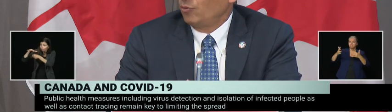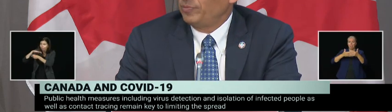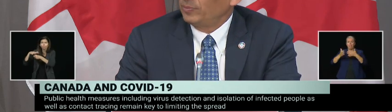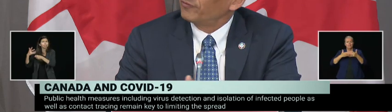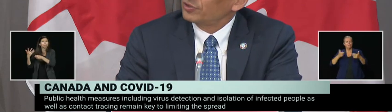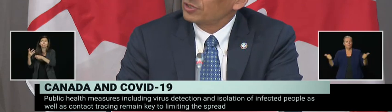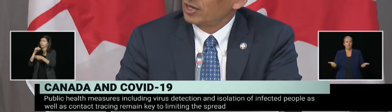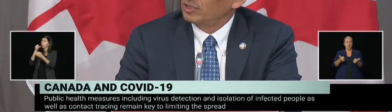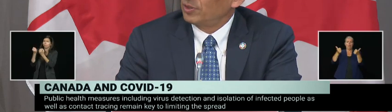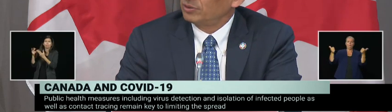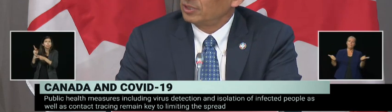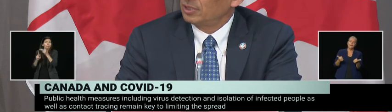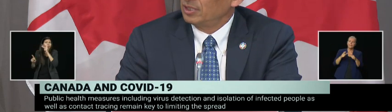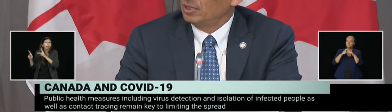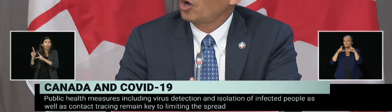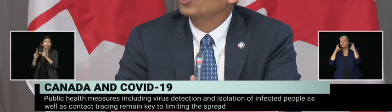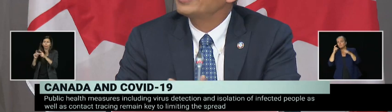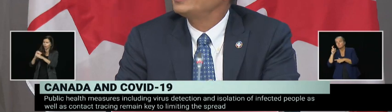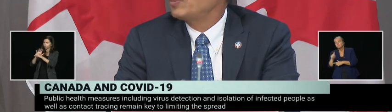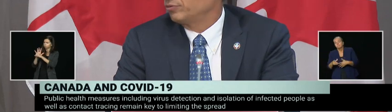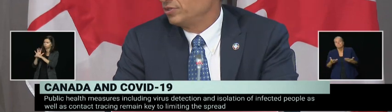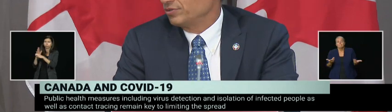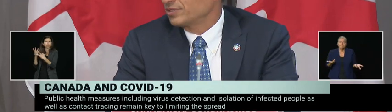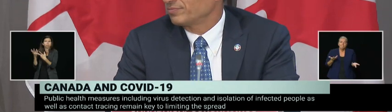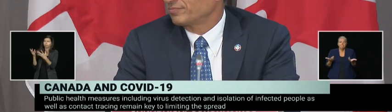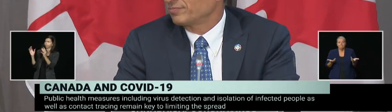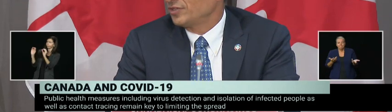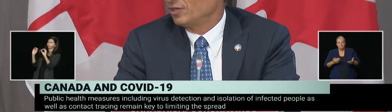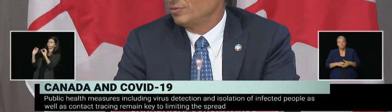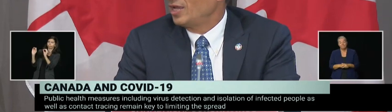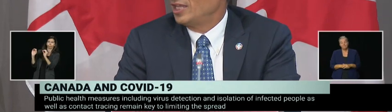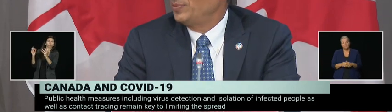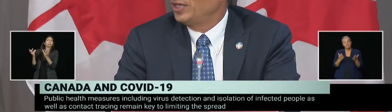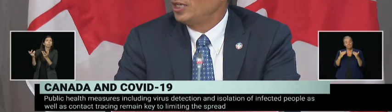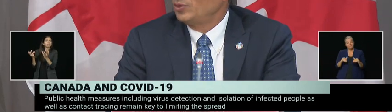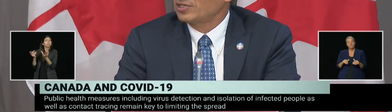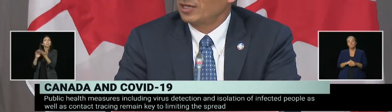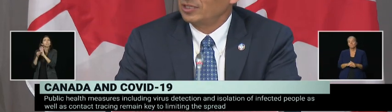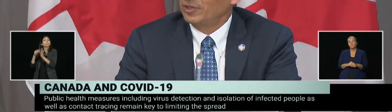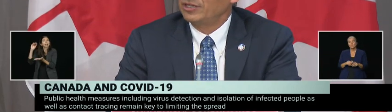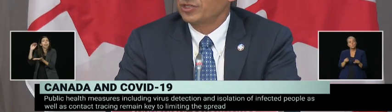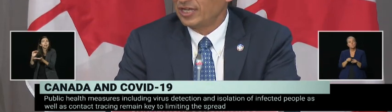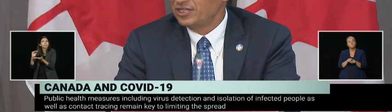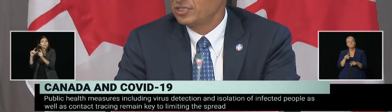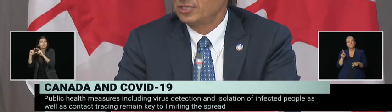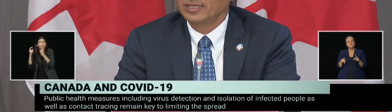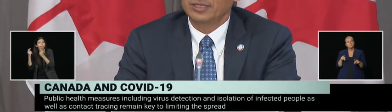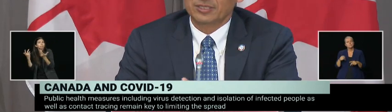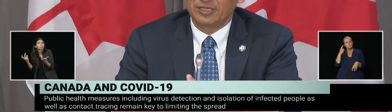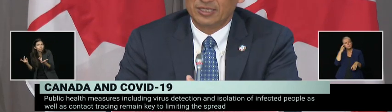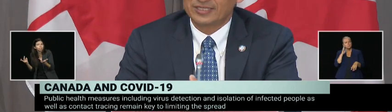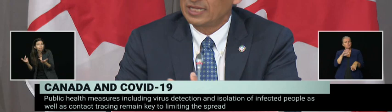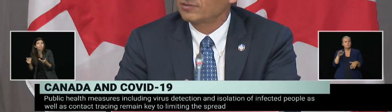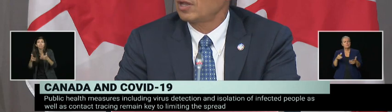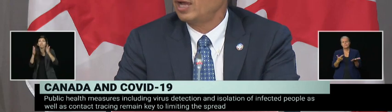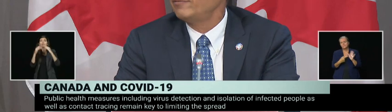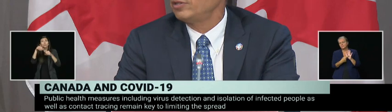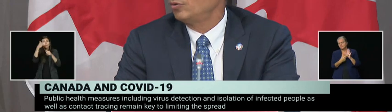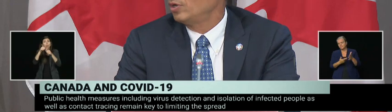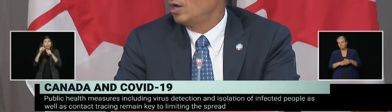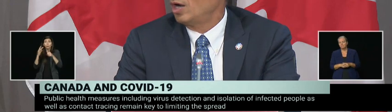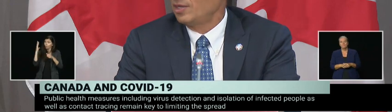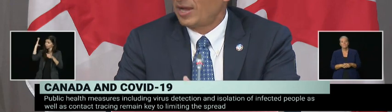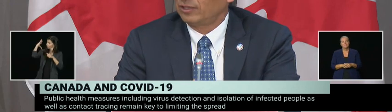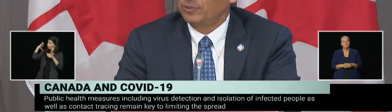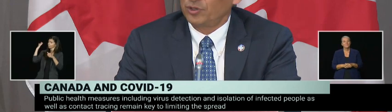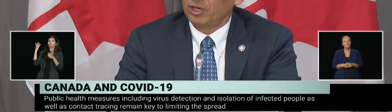that when people first talked about car seatbelt use, you know, at the beginning, we talked about education, it's saying it saves lives,